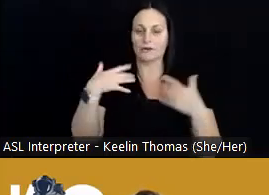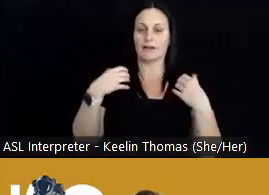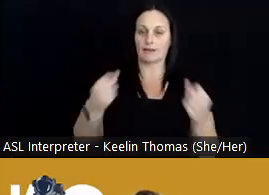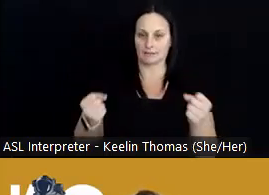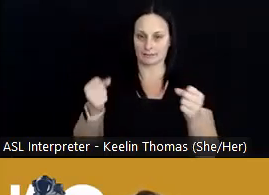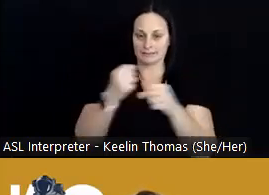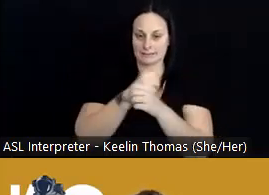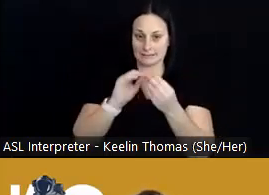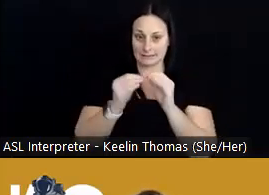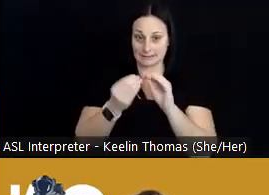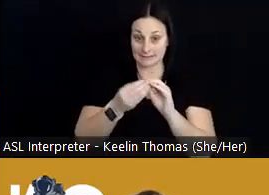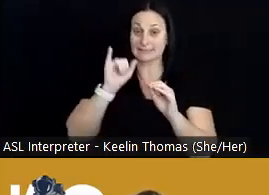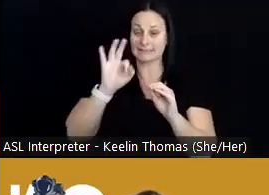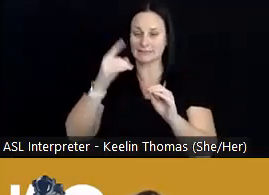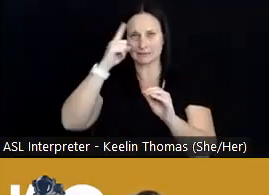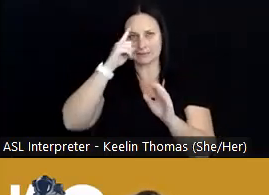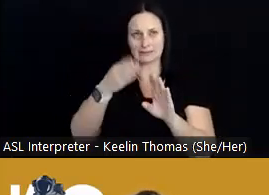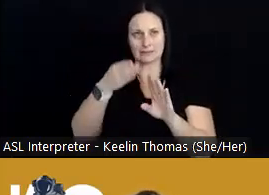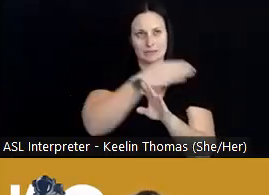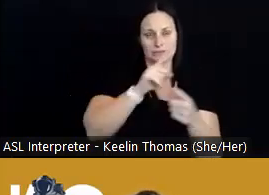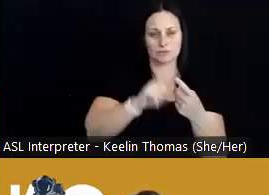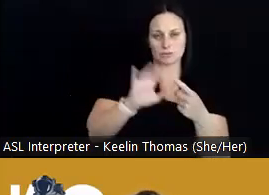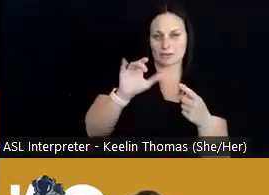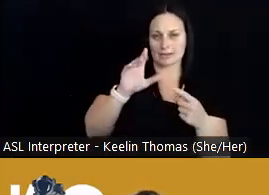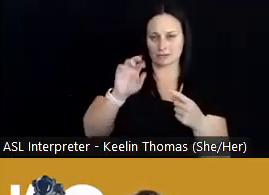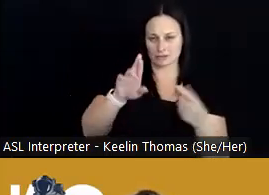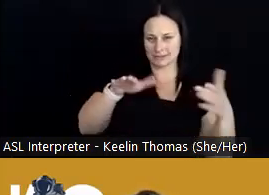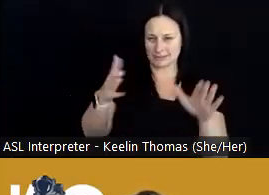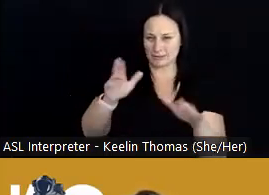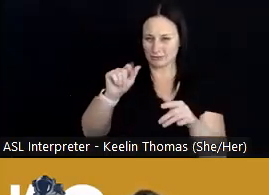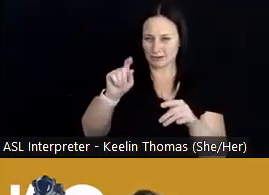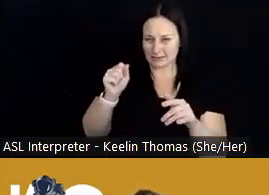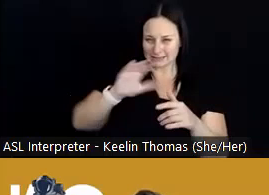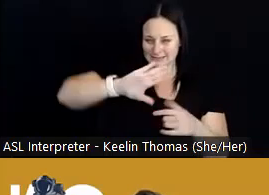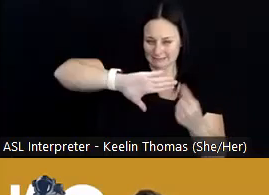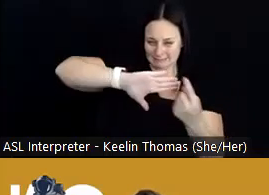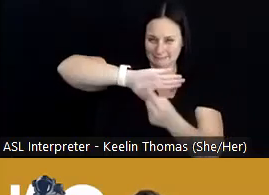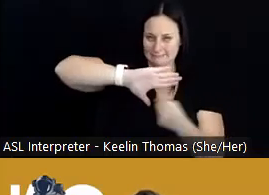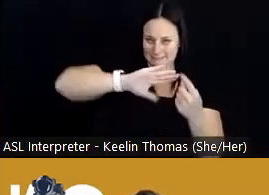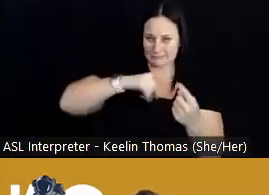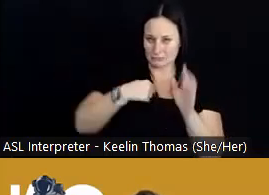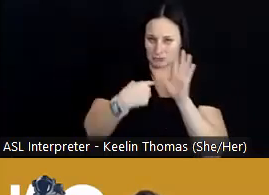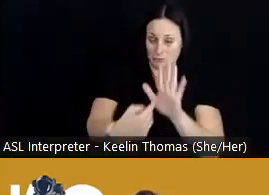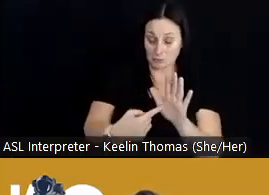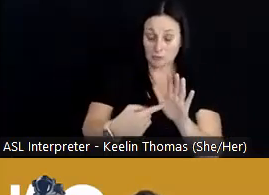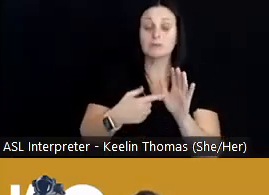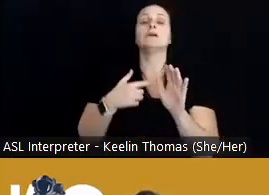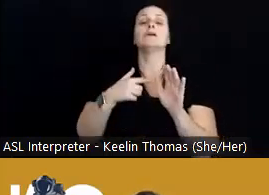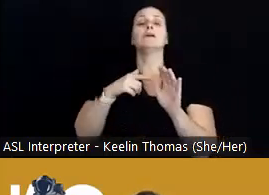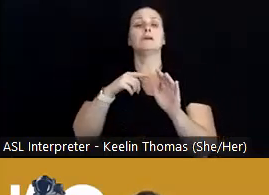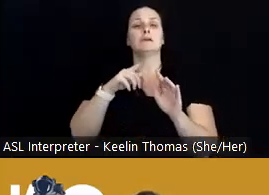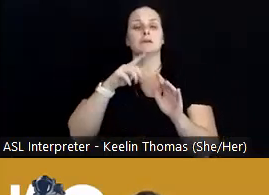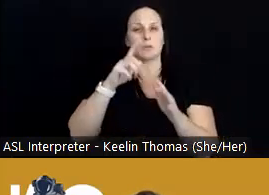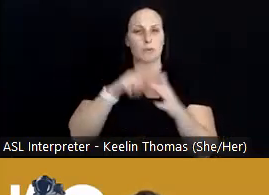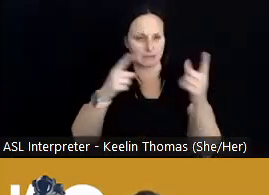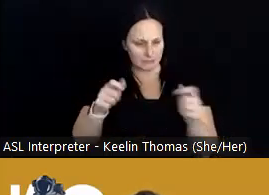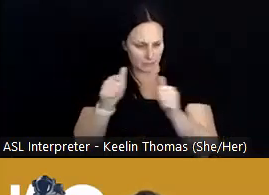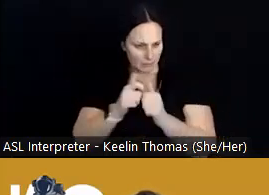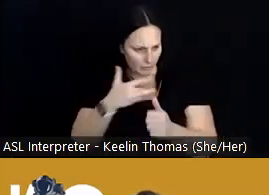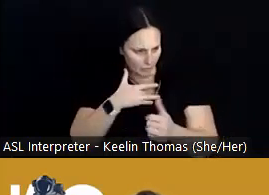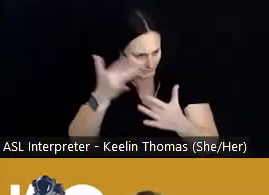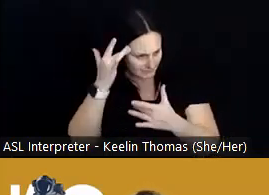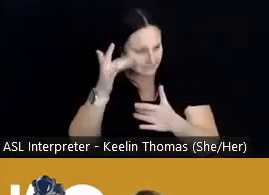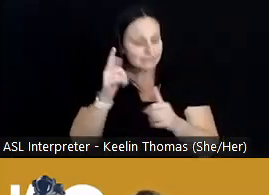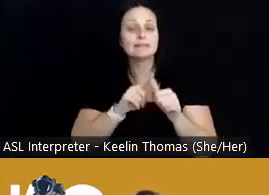If you think back to those cancer death rates that I showed you earlier, and you look at what's happening with heart disease death rates, you'll